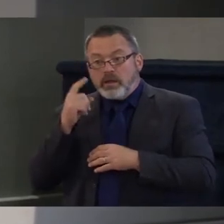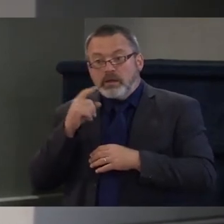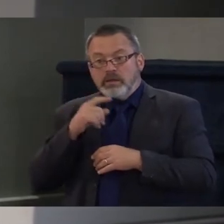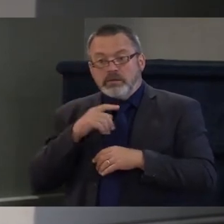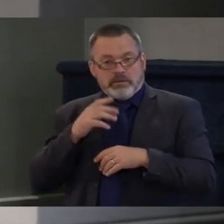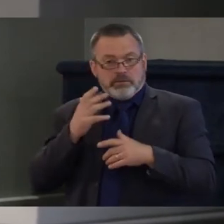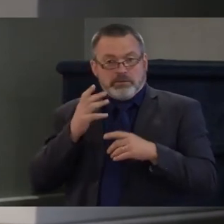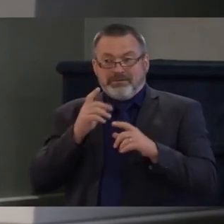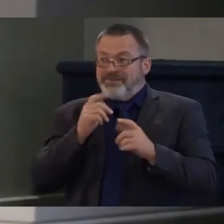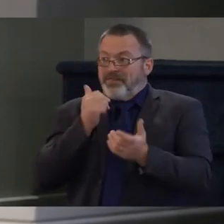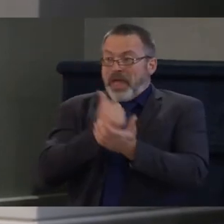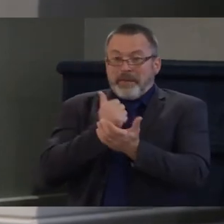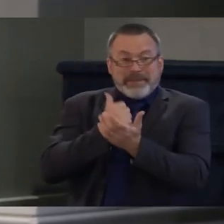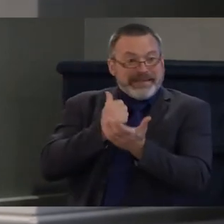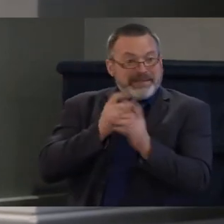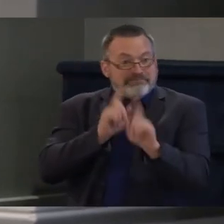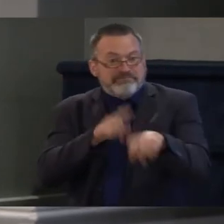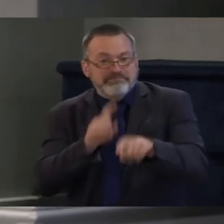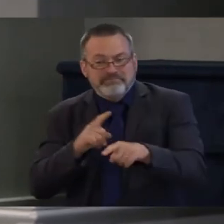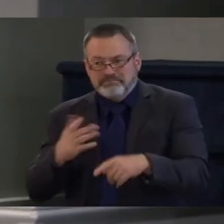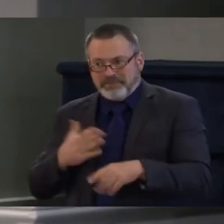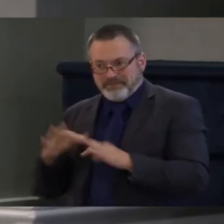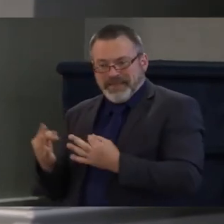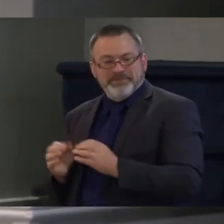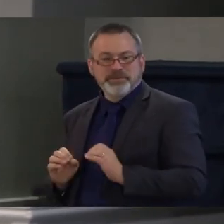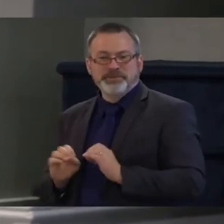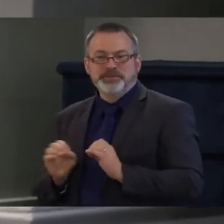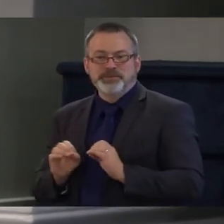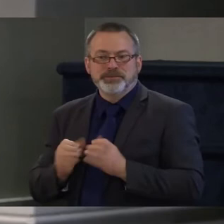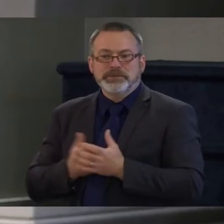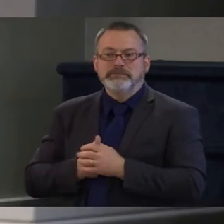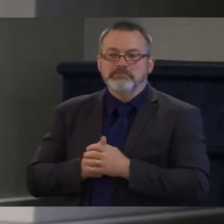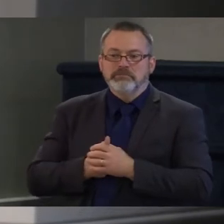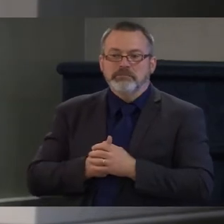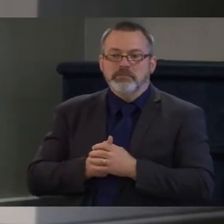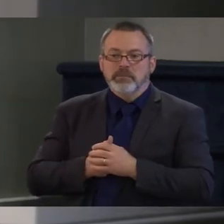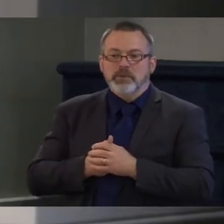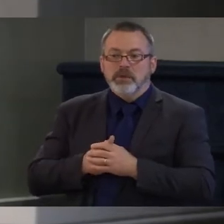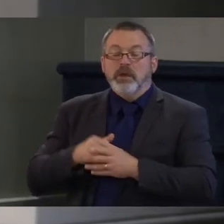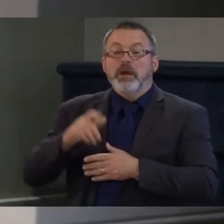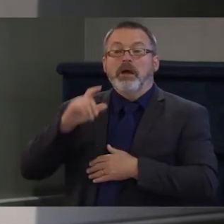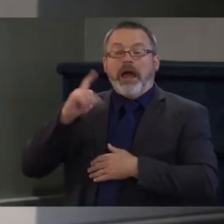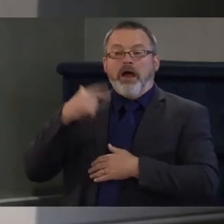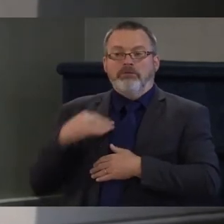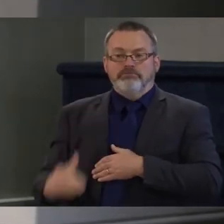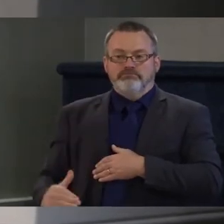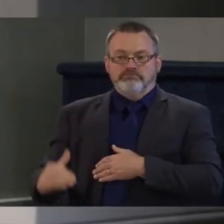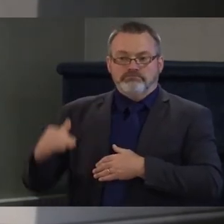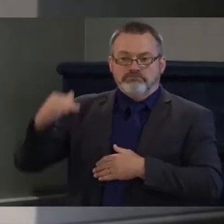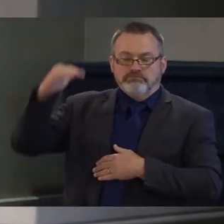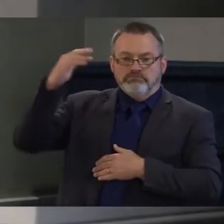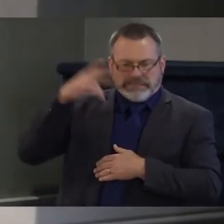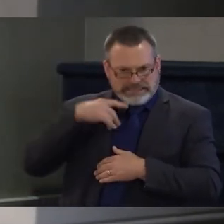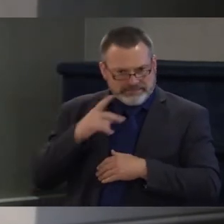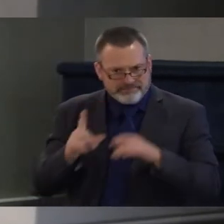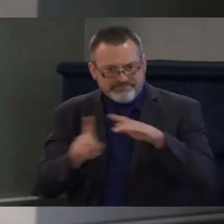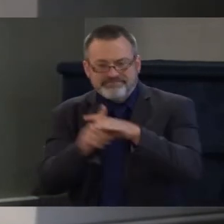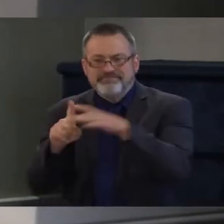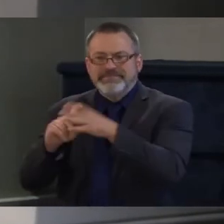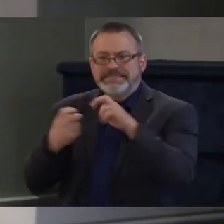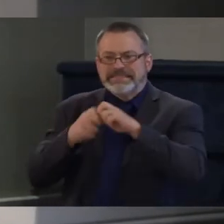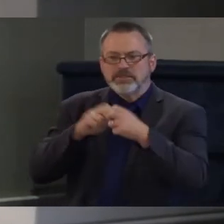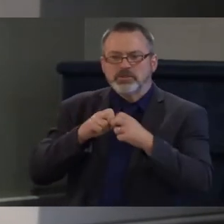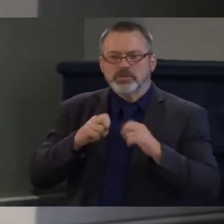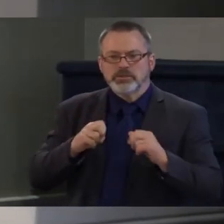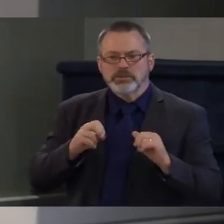and then in my adult life um coming to terms with my own mental health challenges and going to see a therapist and navigating